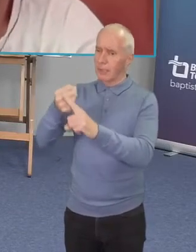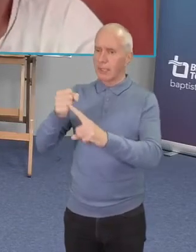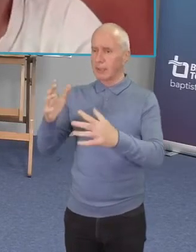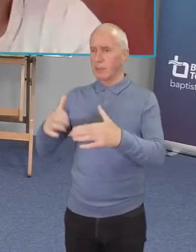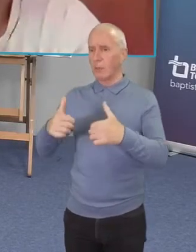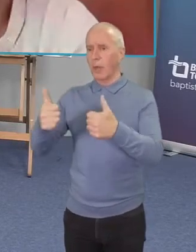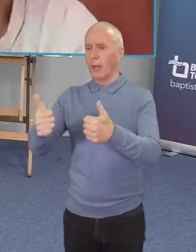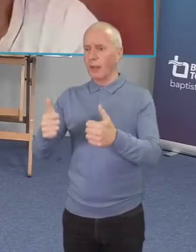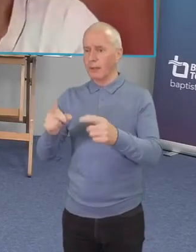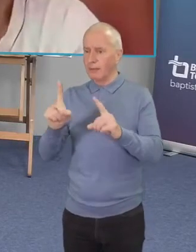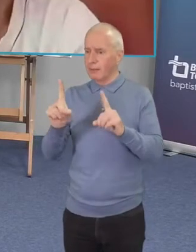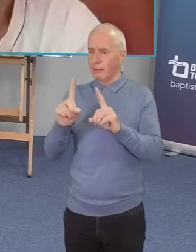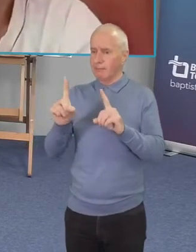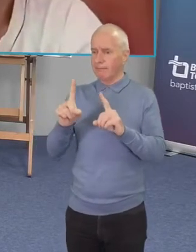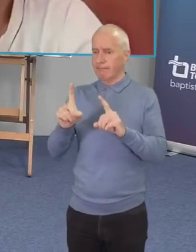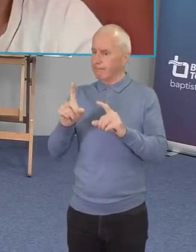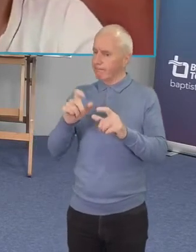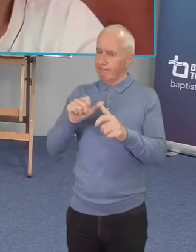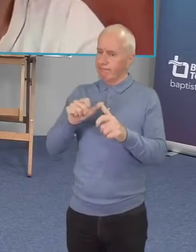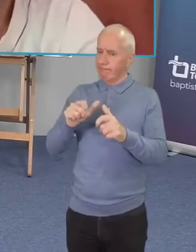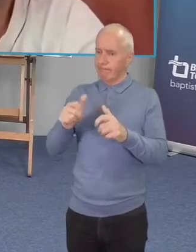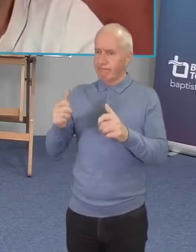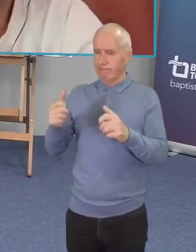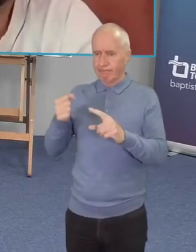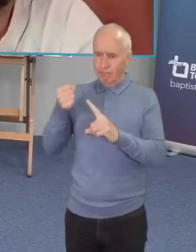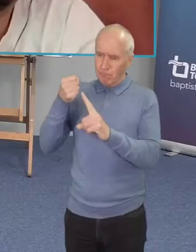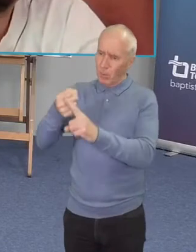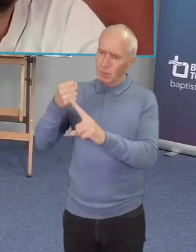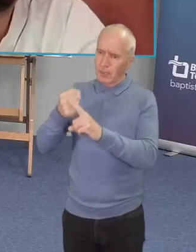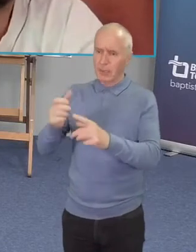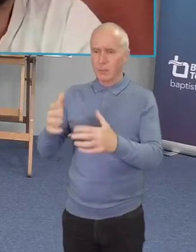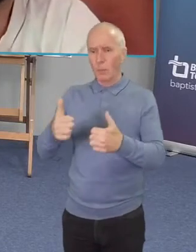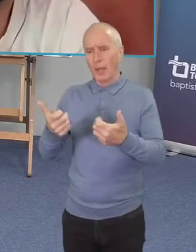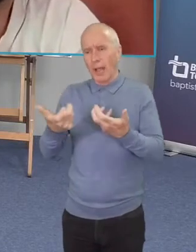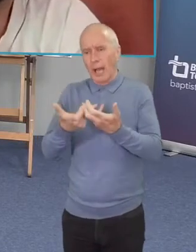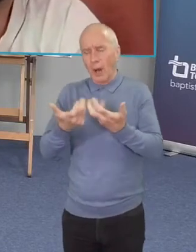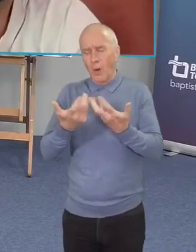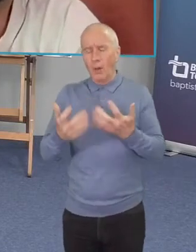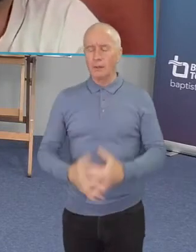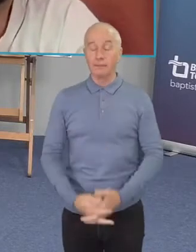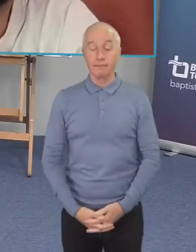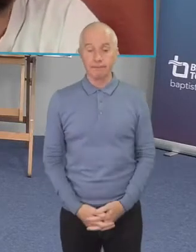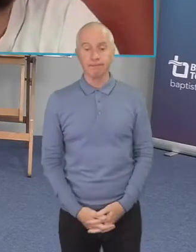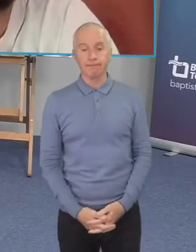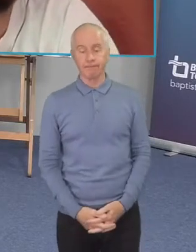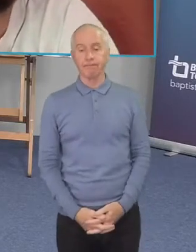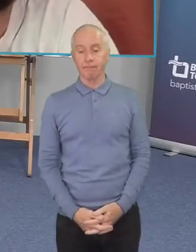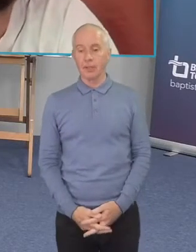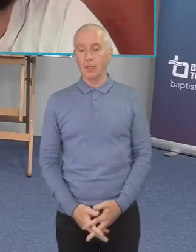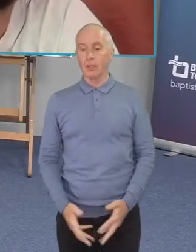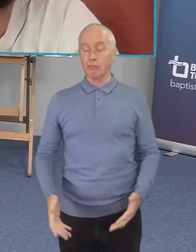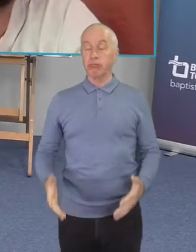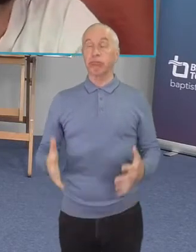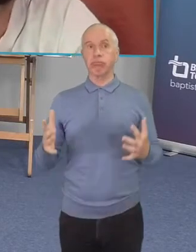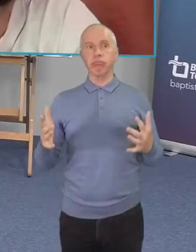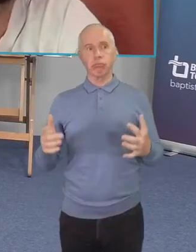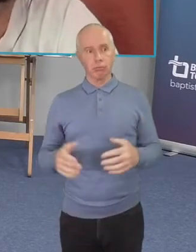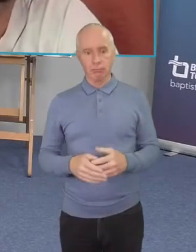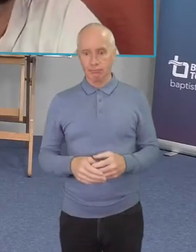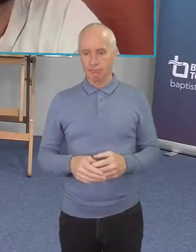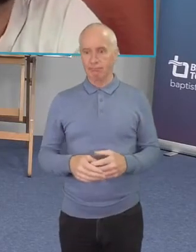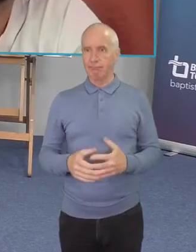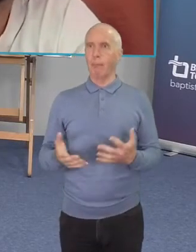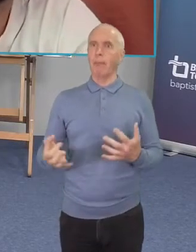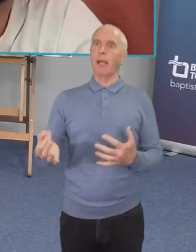hmm yeah well the for there's there's this is a big question and i i guess